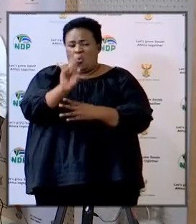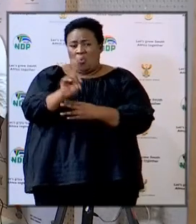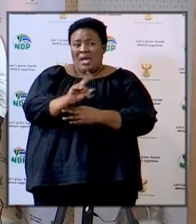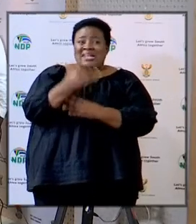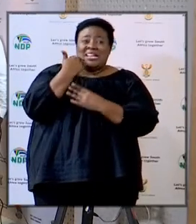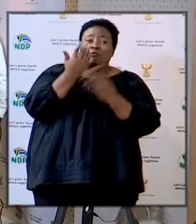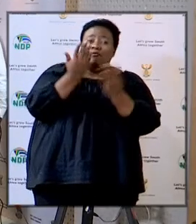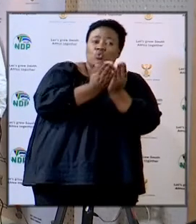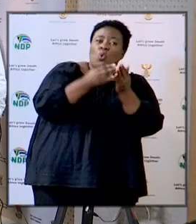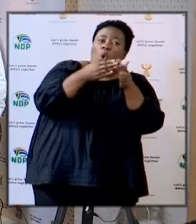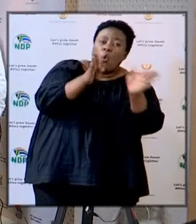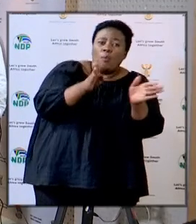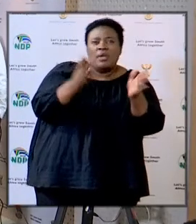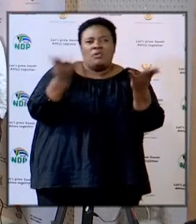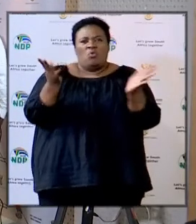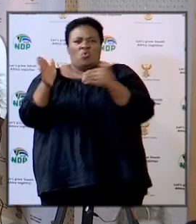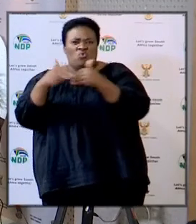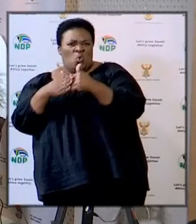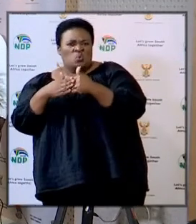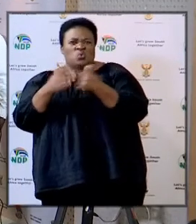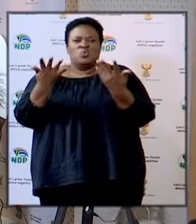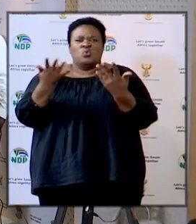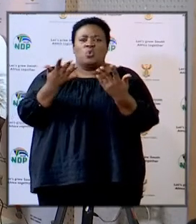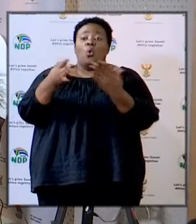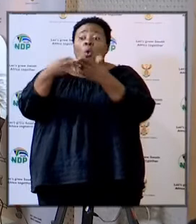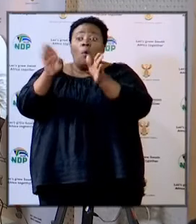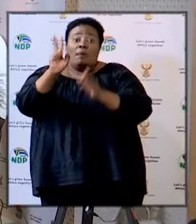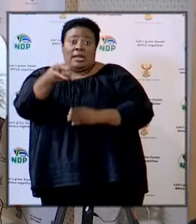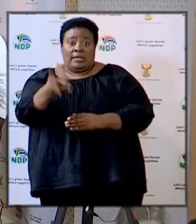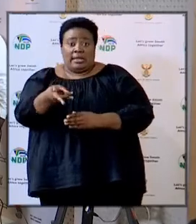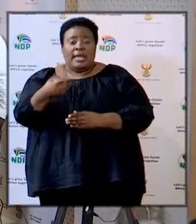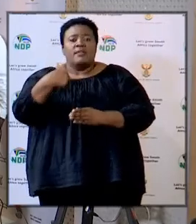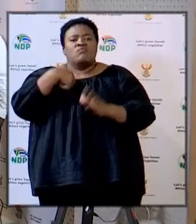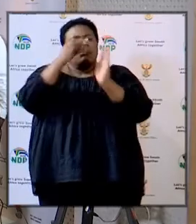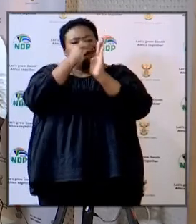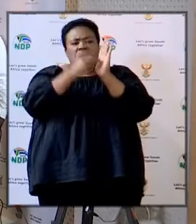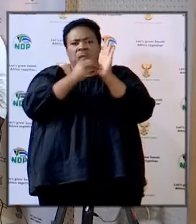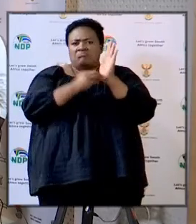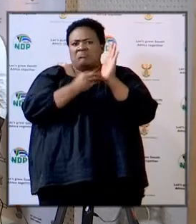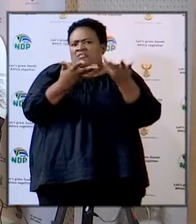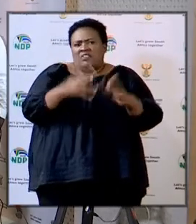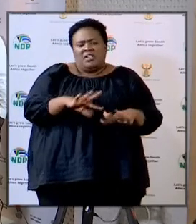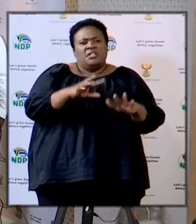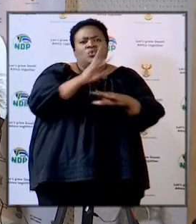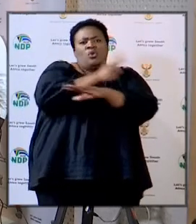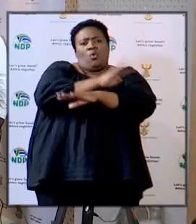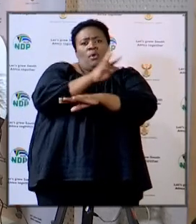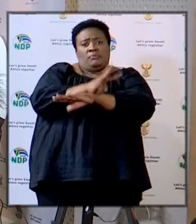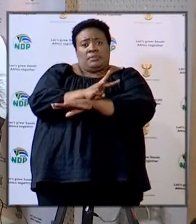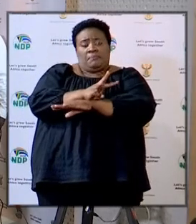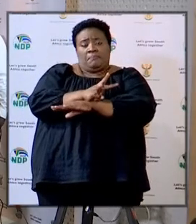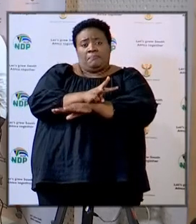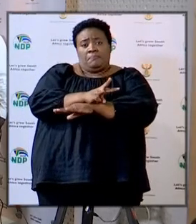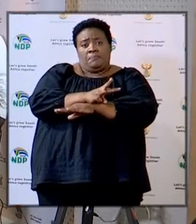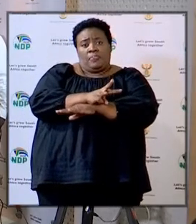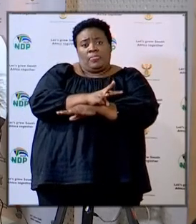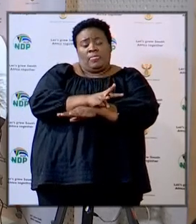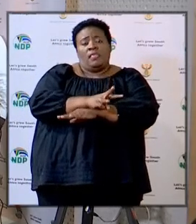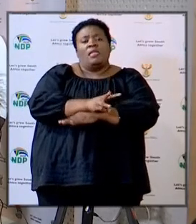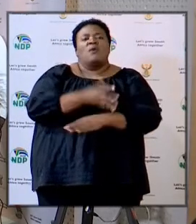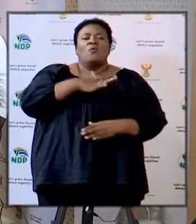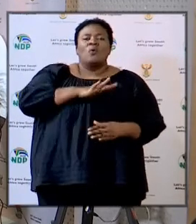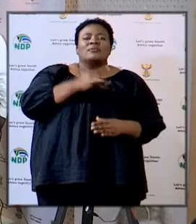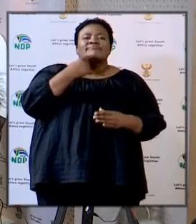has reopened we've also stated that fact I don't want to waste your time minister and go into the names of those